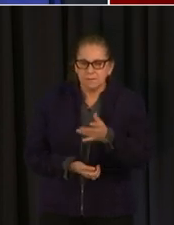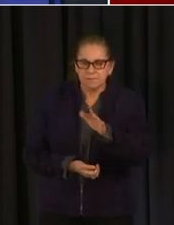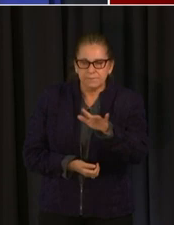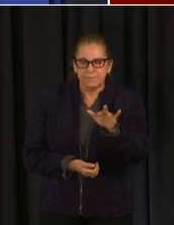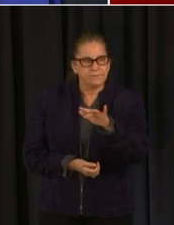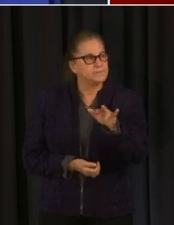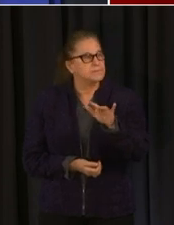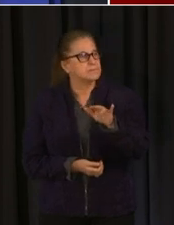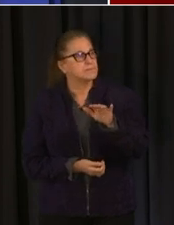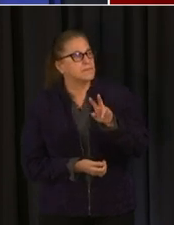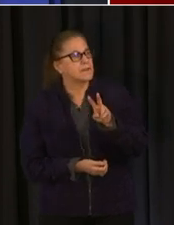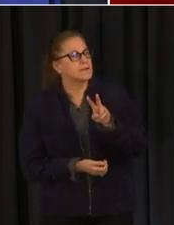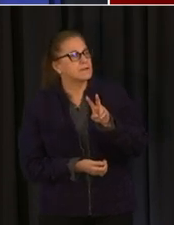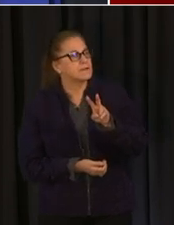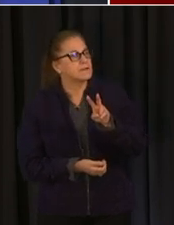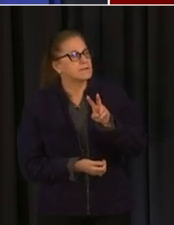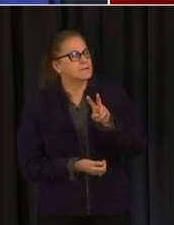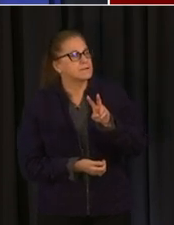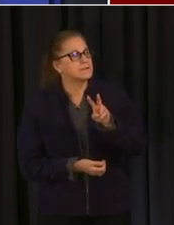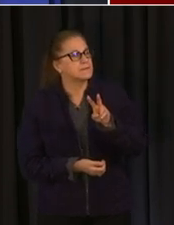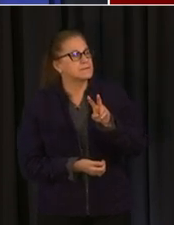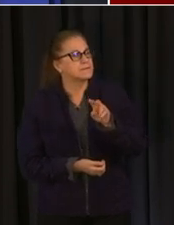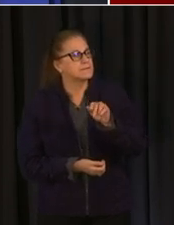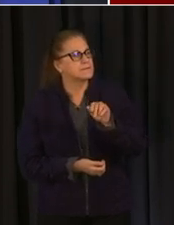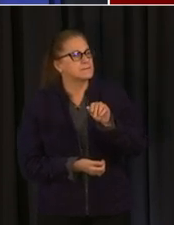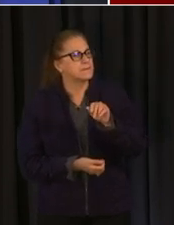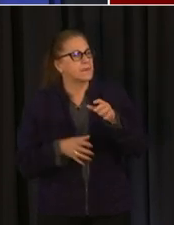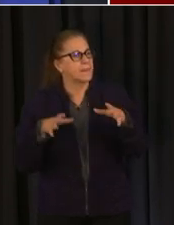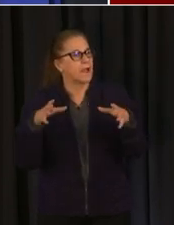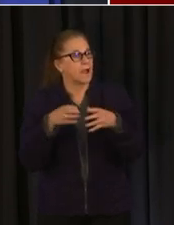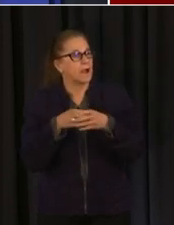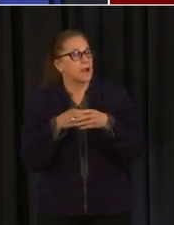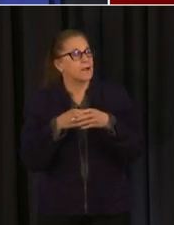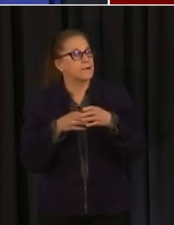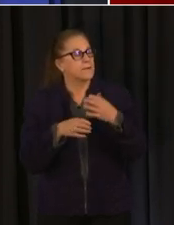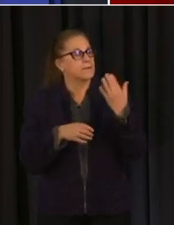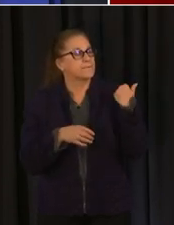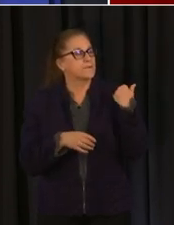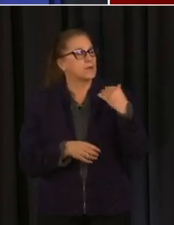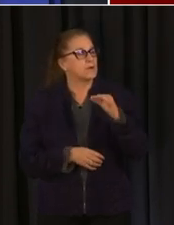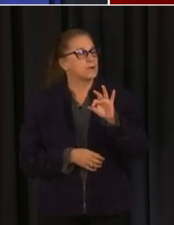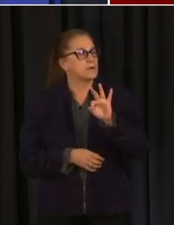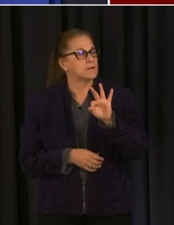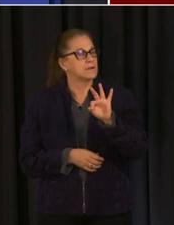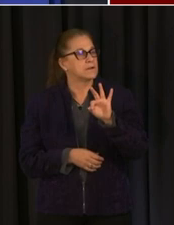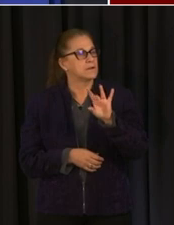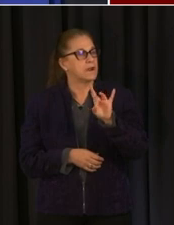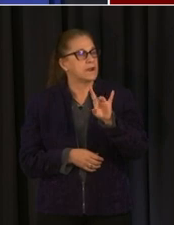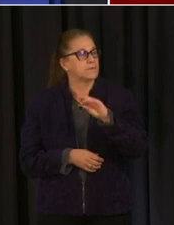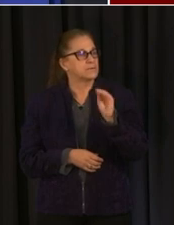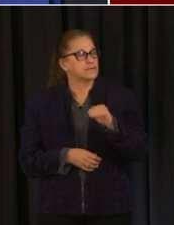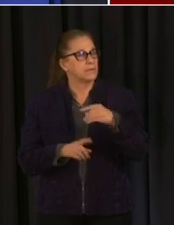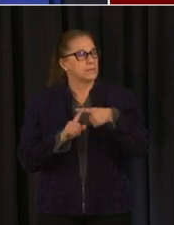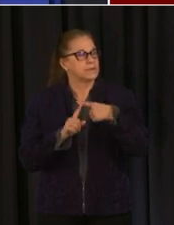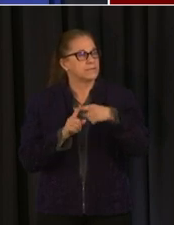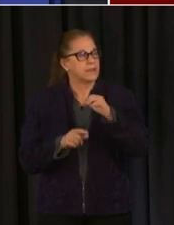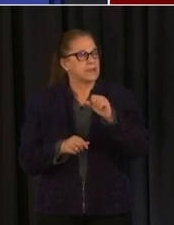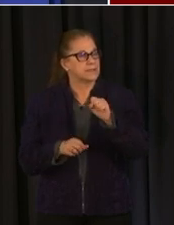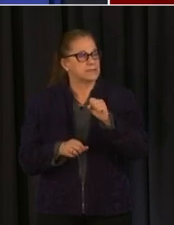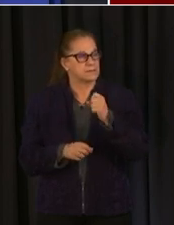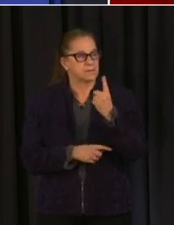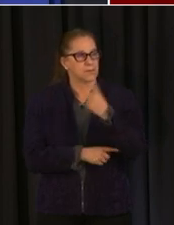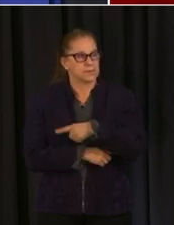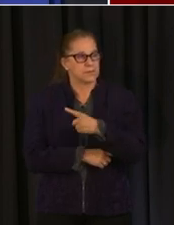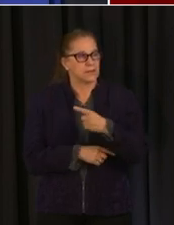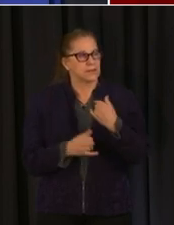identify all of those close contacts have them quarantined so that they do not spread the virus so as we've talked a lot about contact tracing